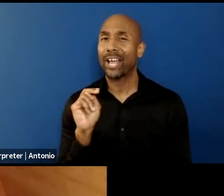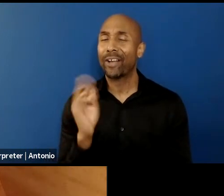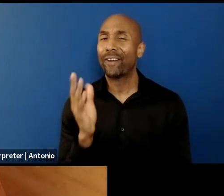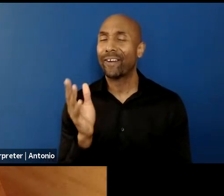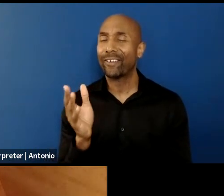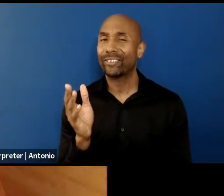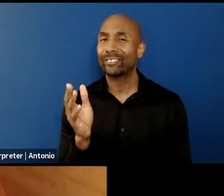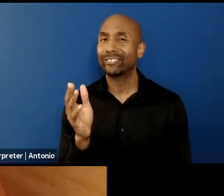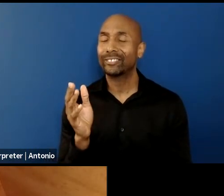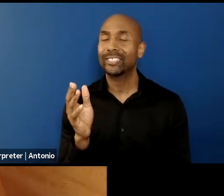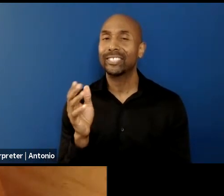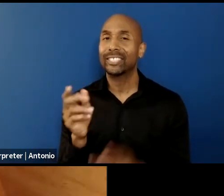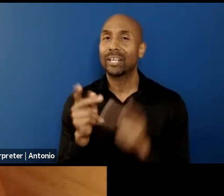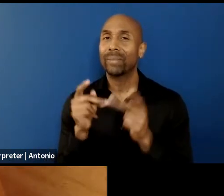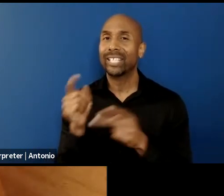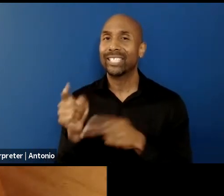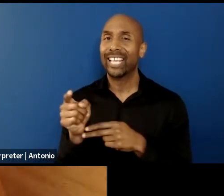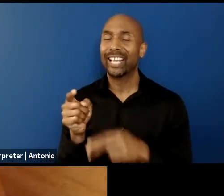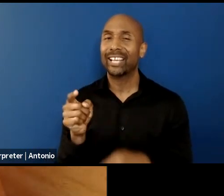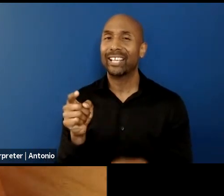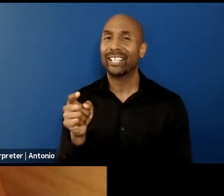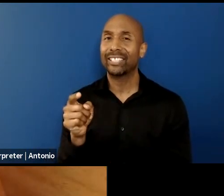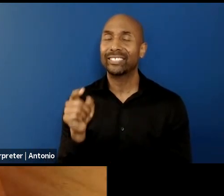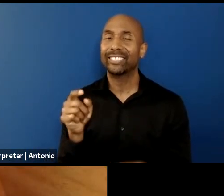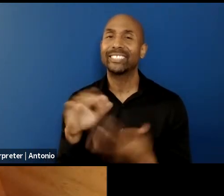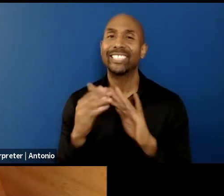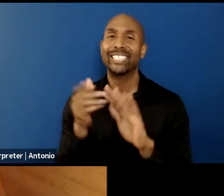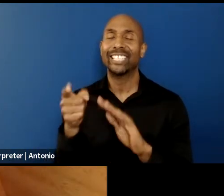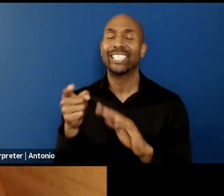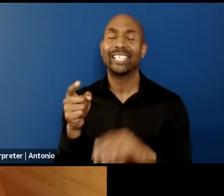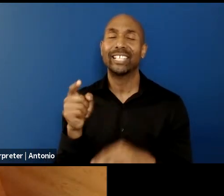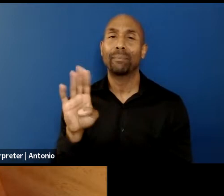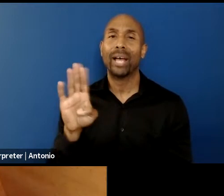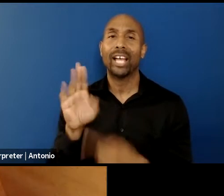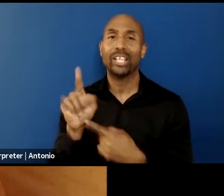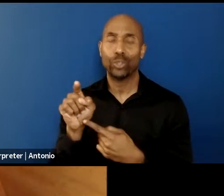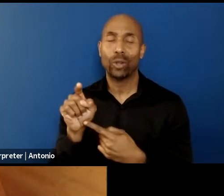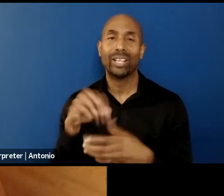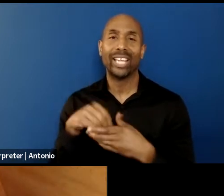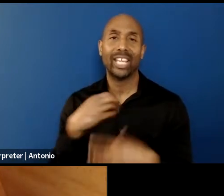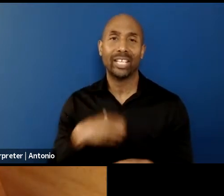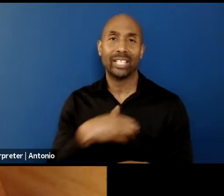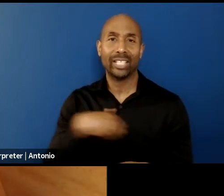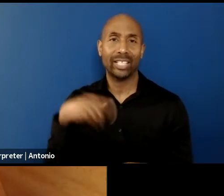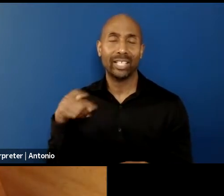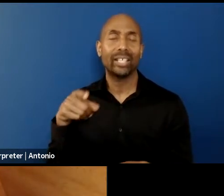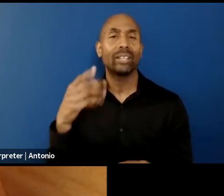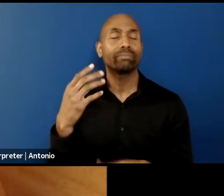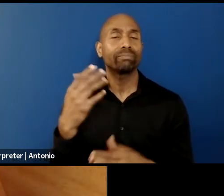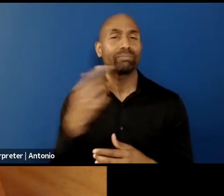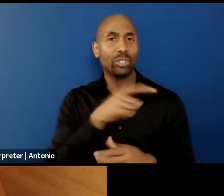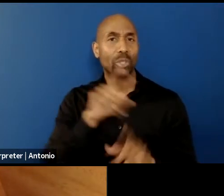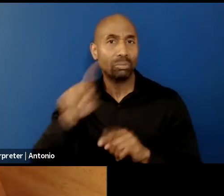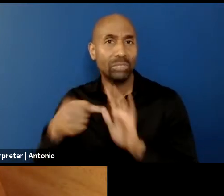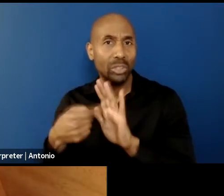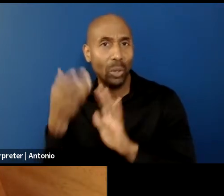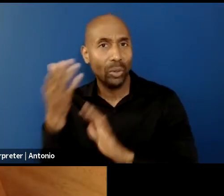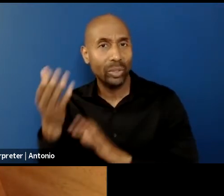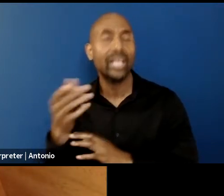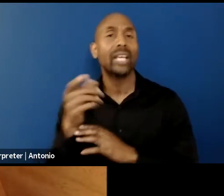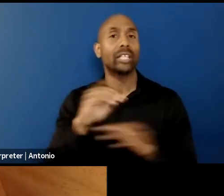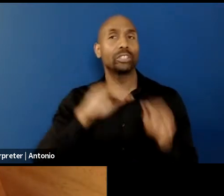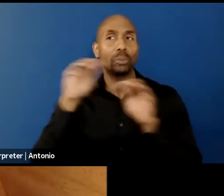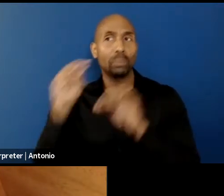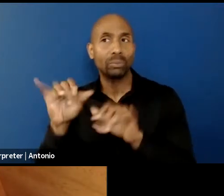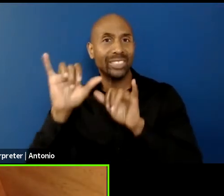And what brought you to Basel? And what the repercussions were of this longer stay